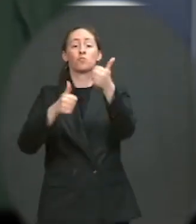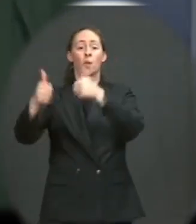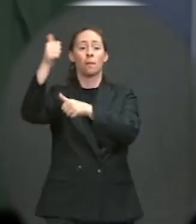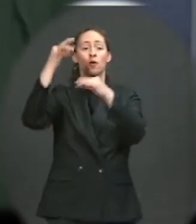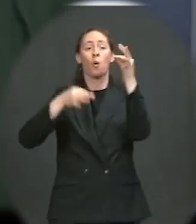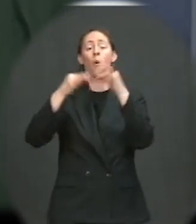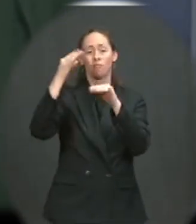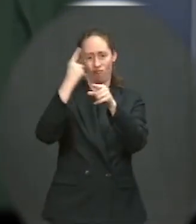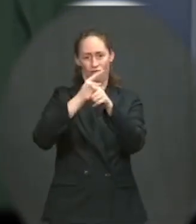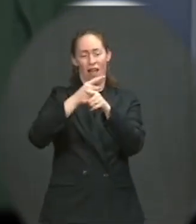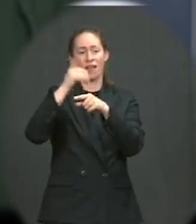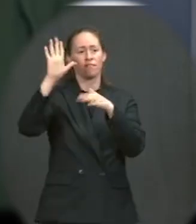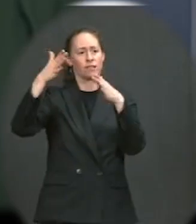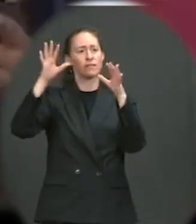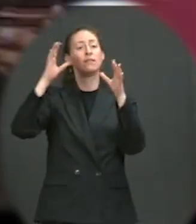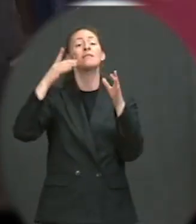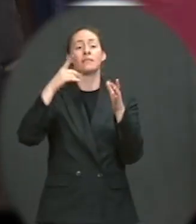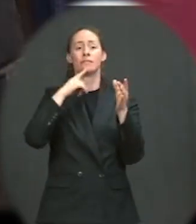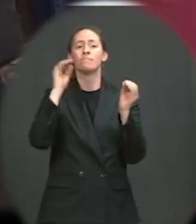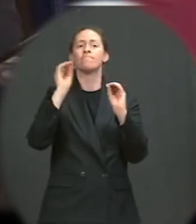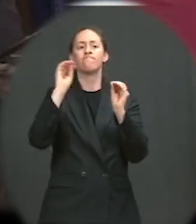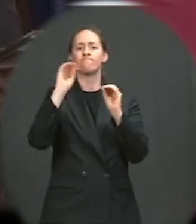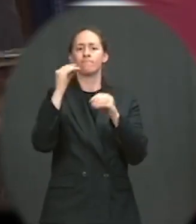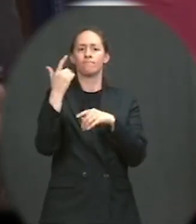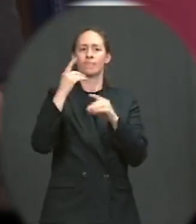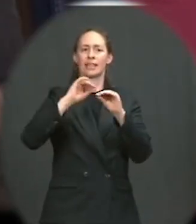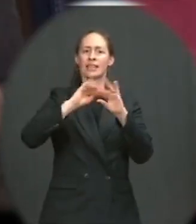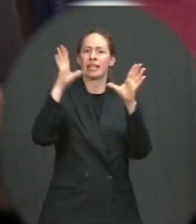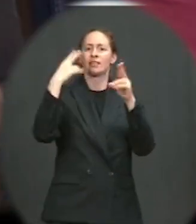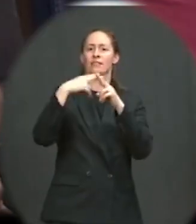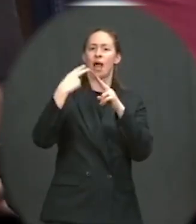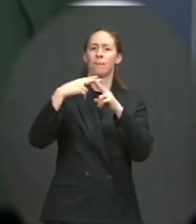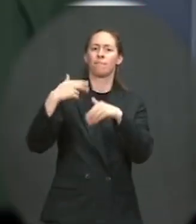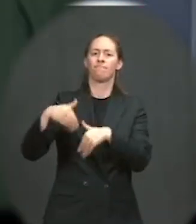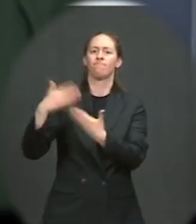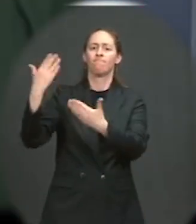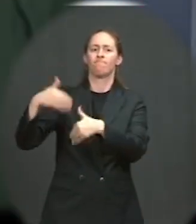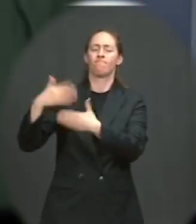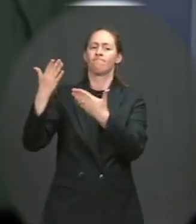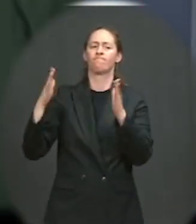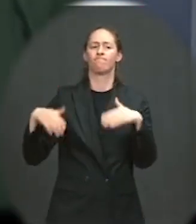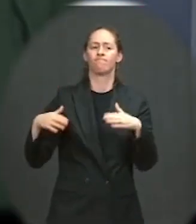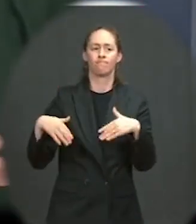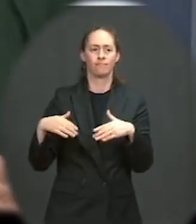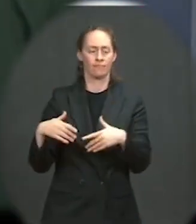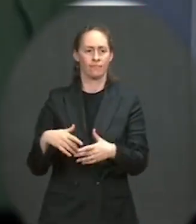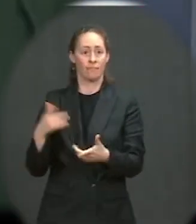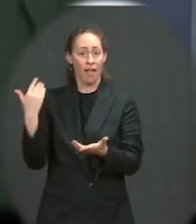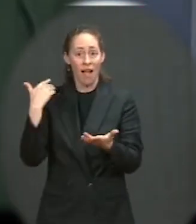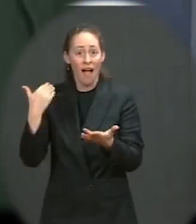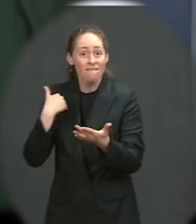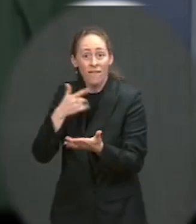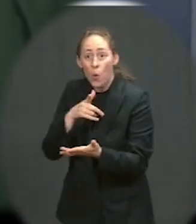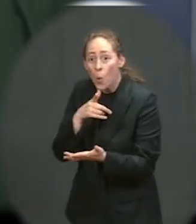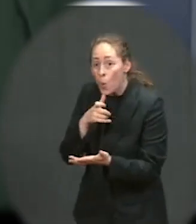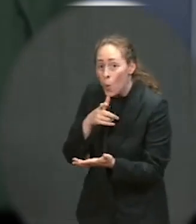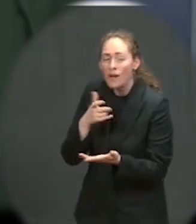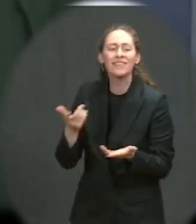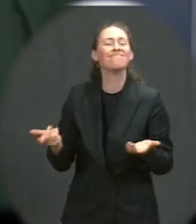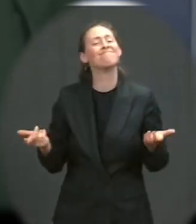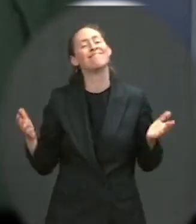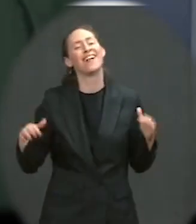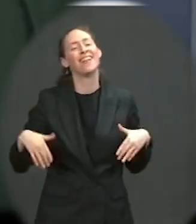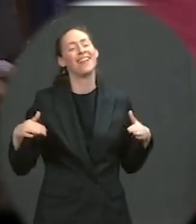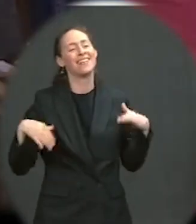that nomination will be made. Are there any candidates? I don't have any candidates to preview. When we're ready to announce one, we will announce one. Okay.